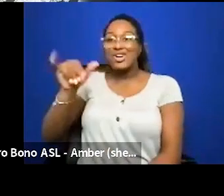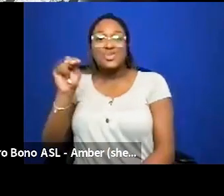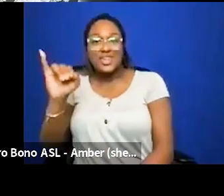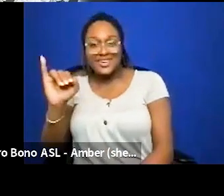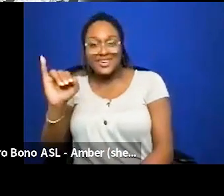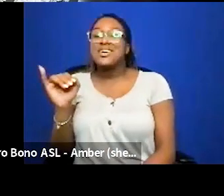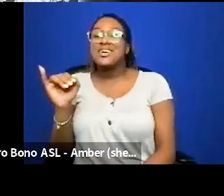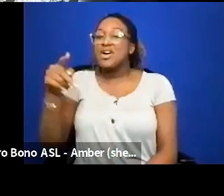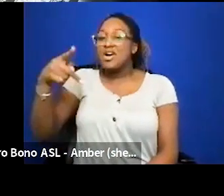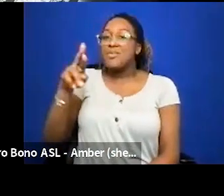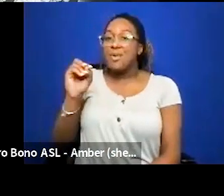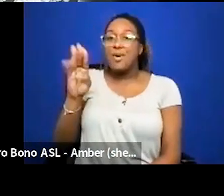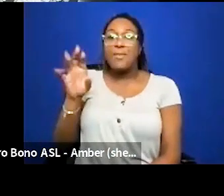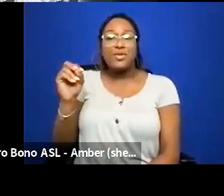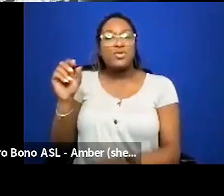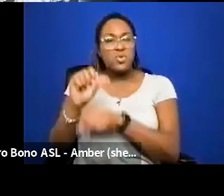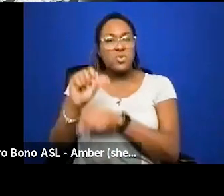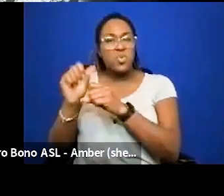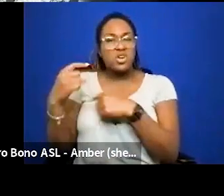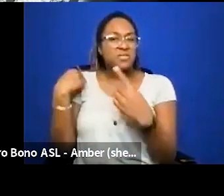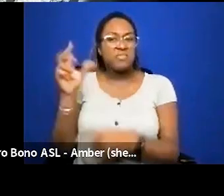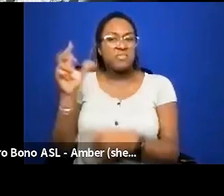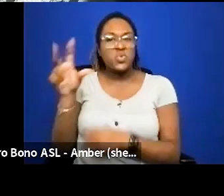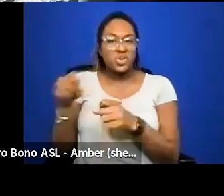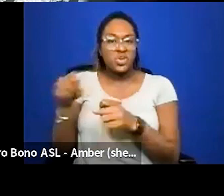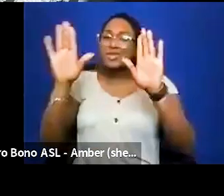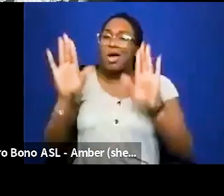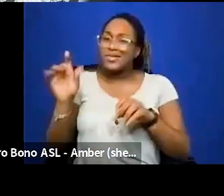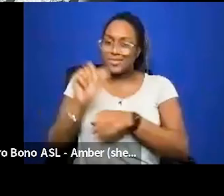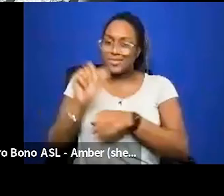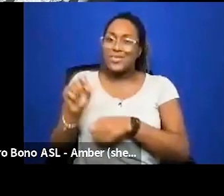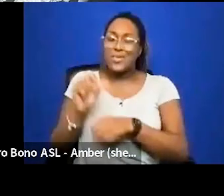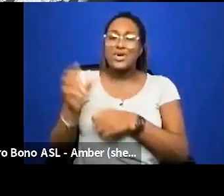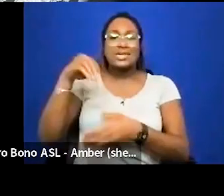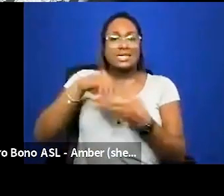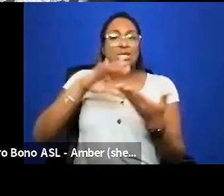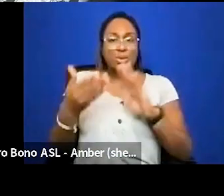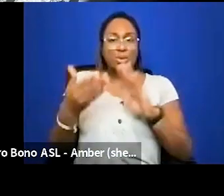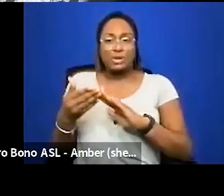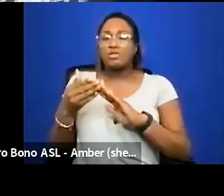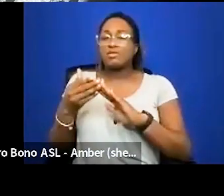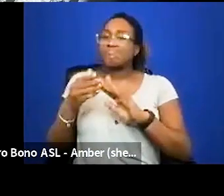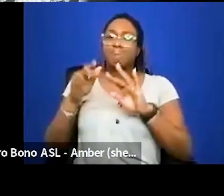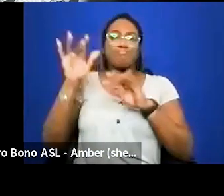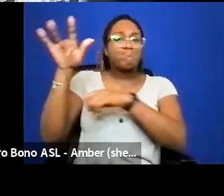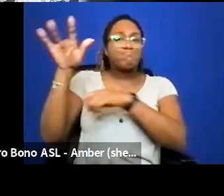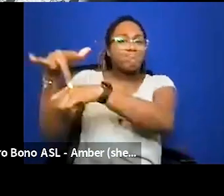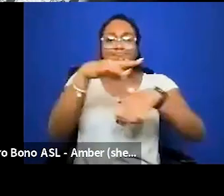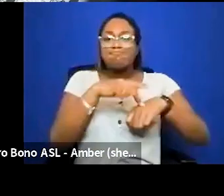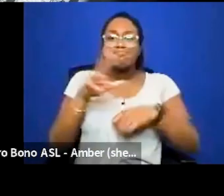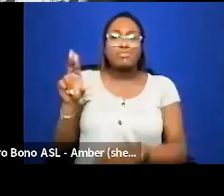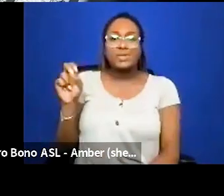asl has been working with us for about three years they do incredible work in the in the community all over the united united states um